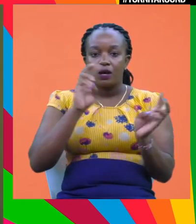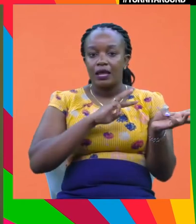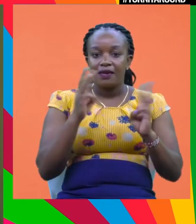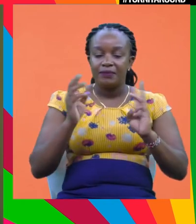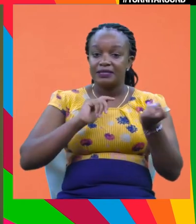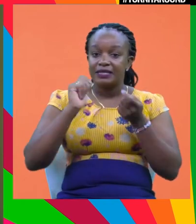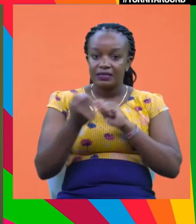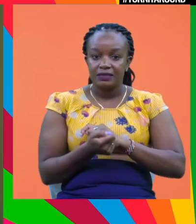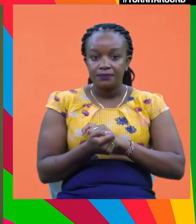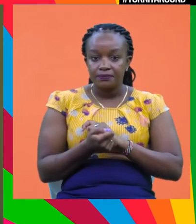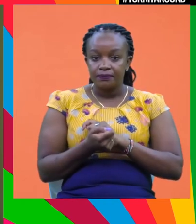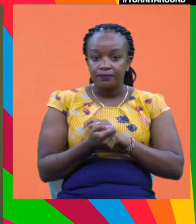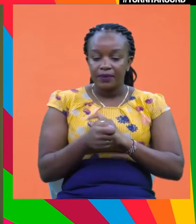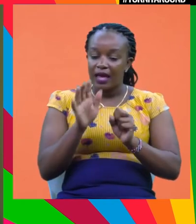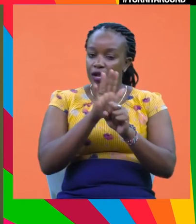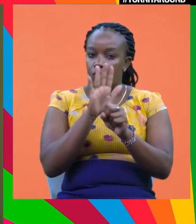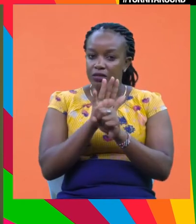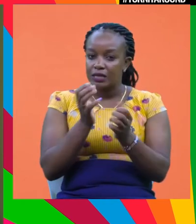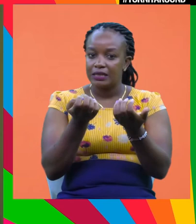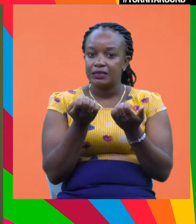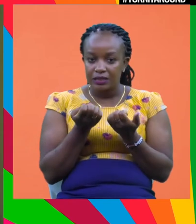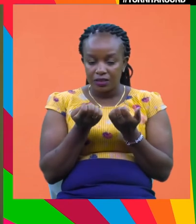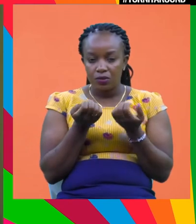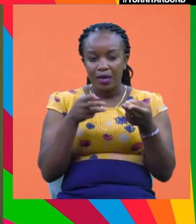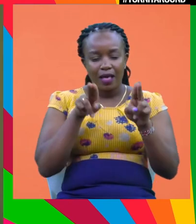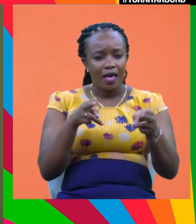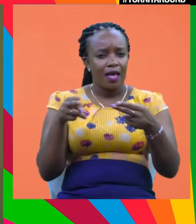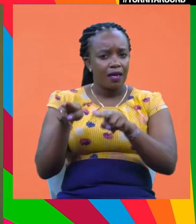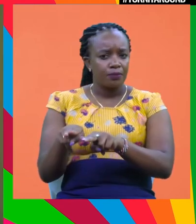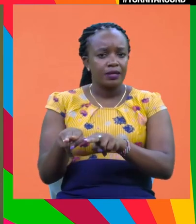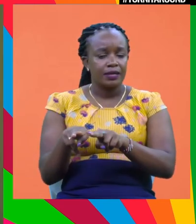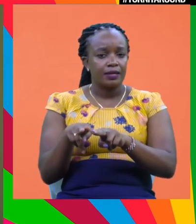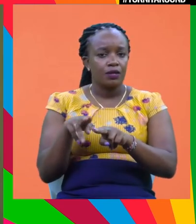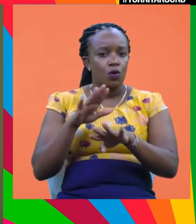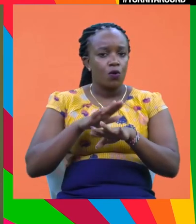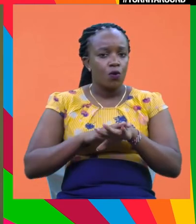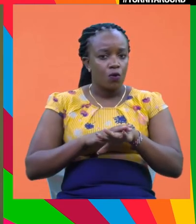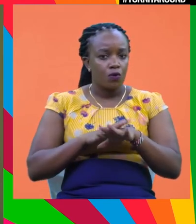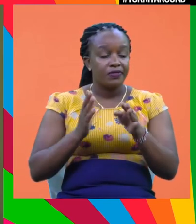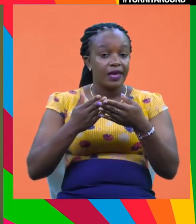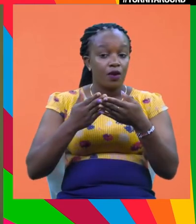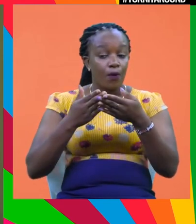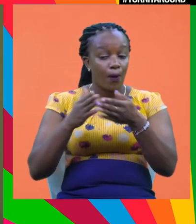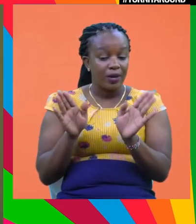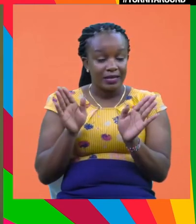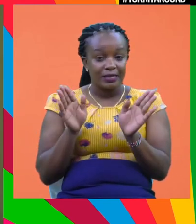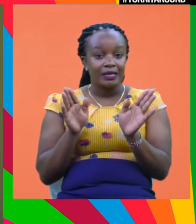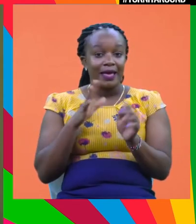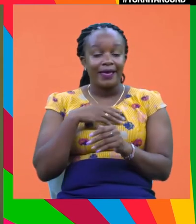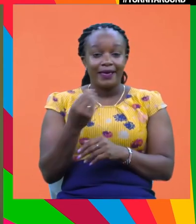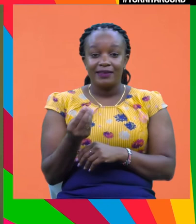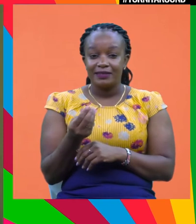footprint of a company. So a lot needs to be happening on the disclosure and information side.